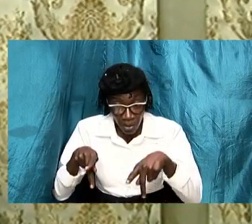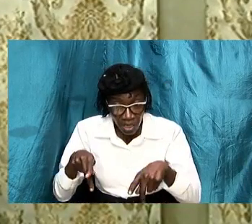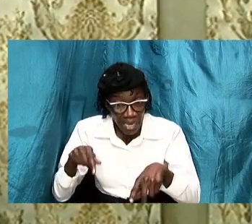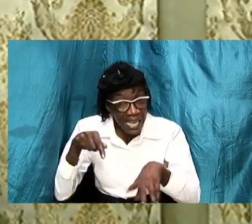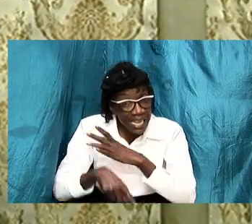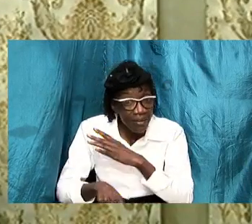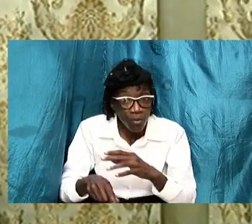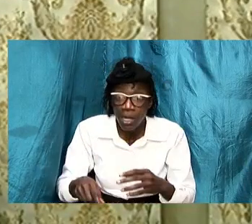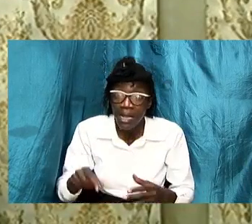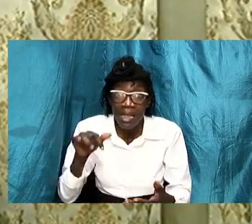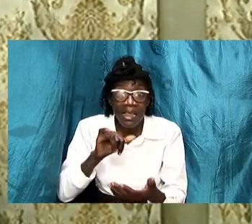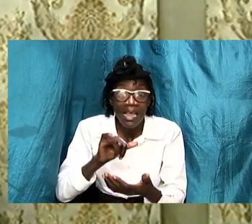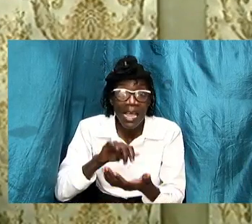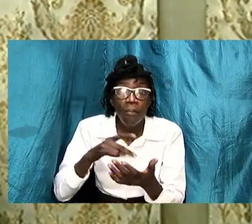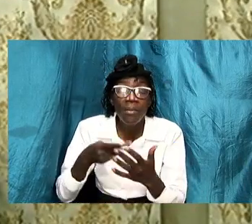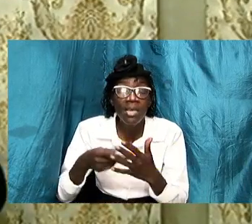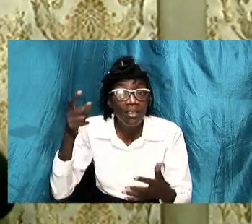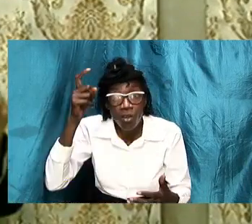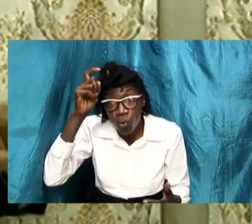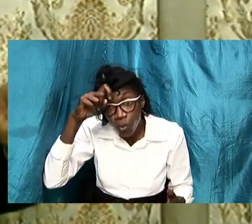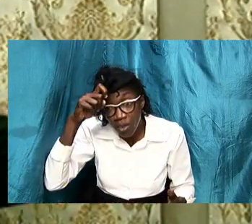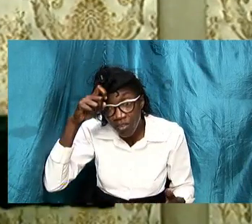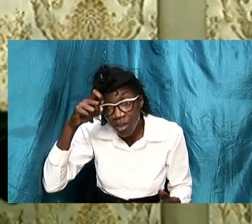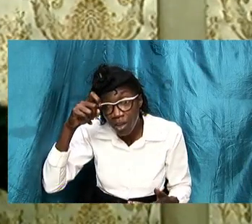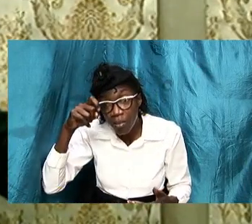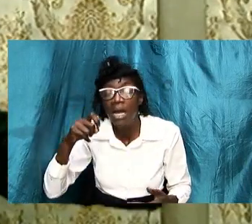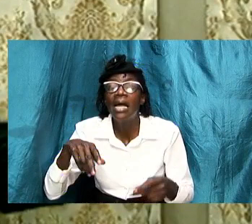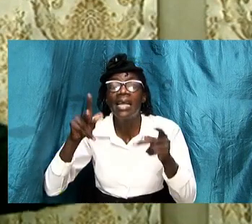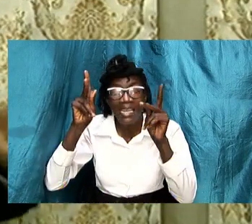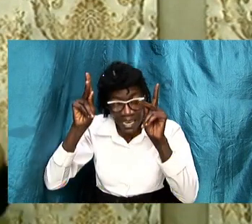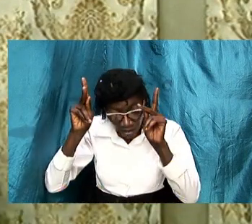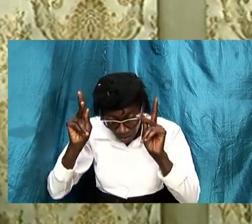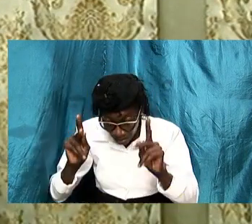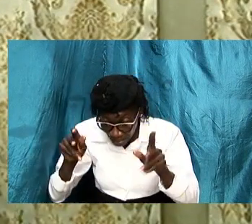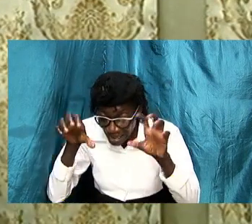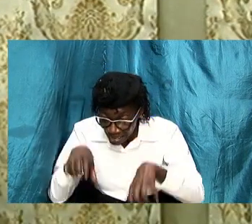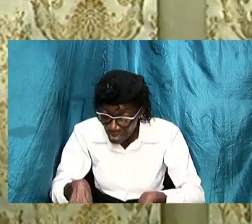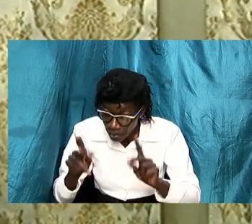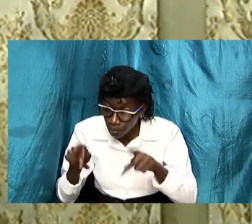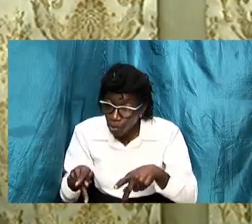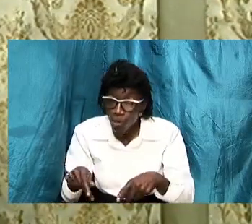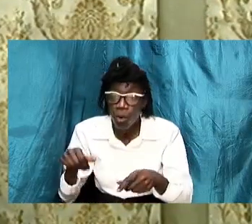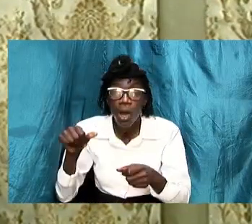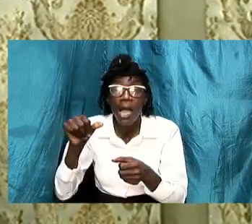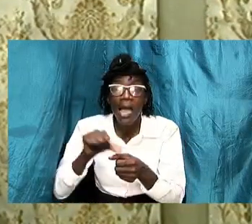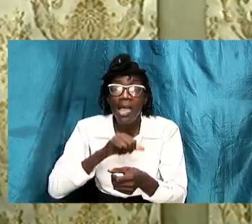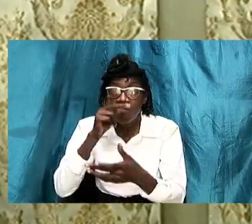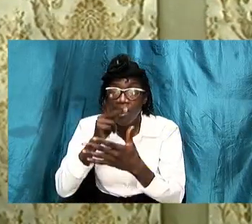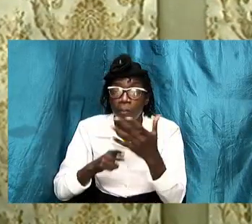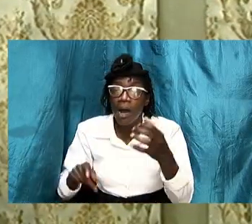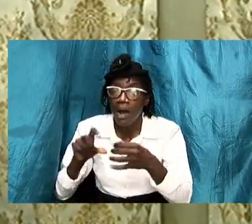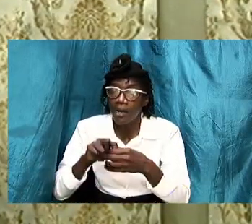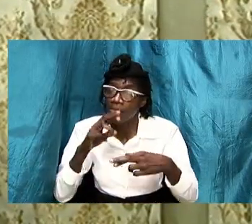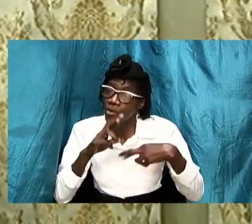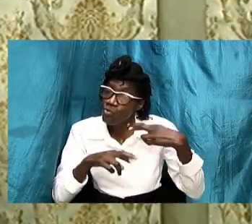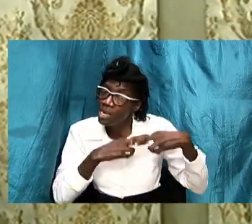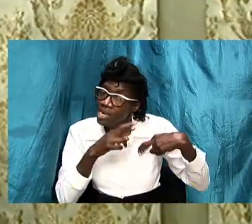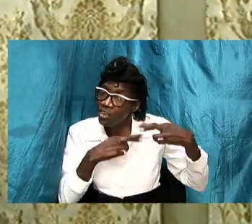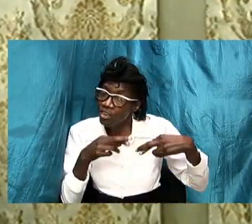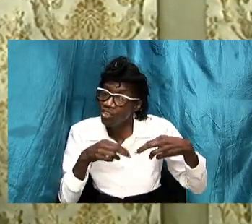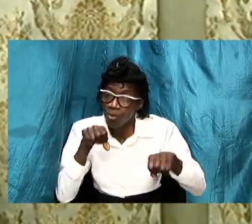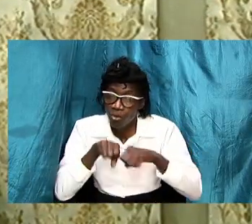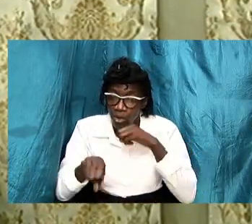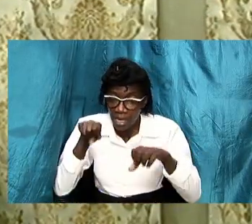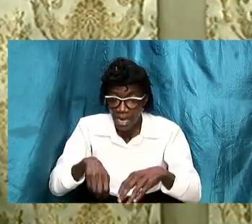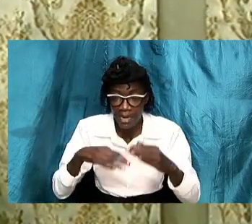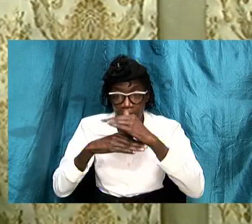and we will see that it can be applied to every aspect of our relationship so that we can build a good house